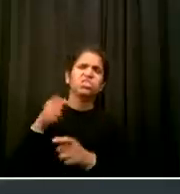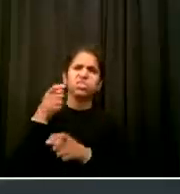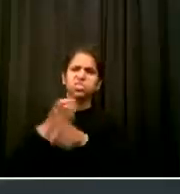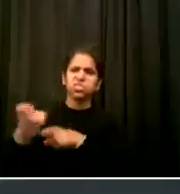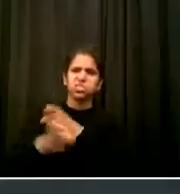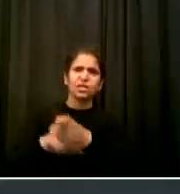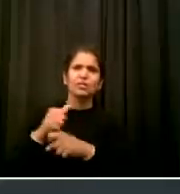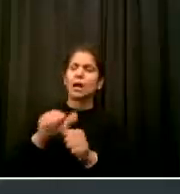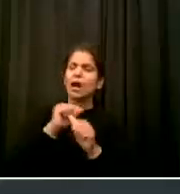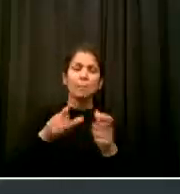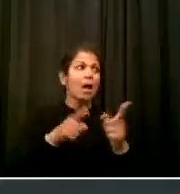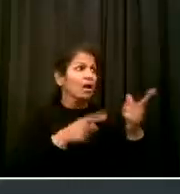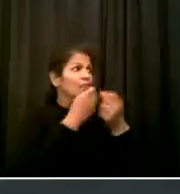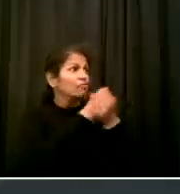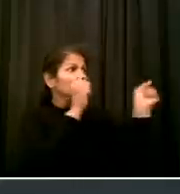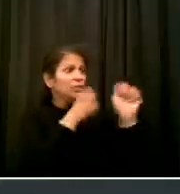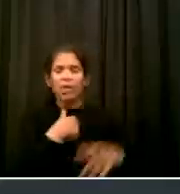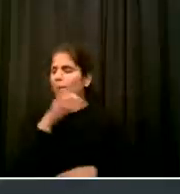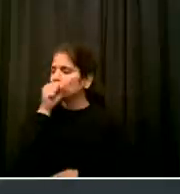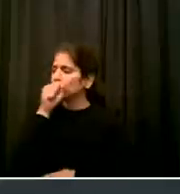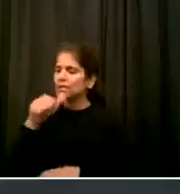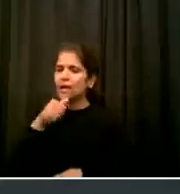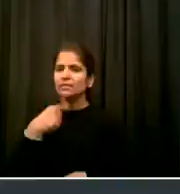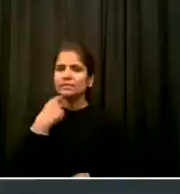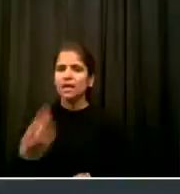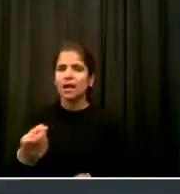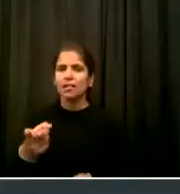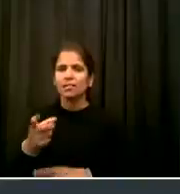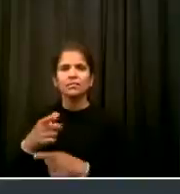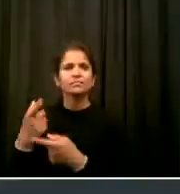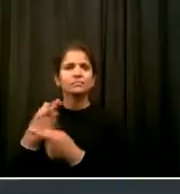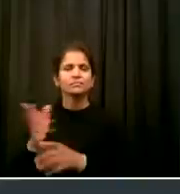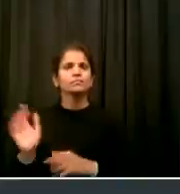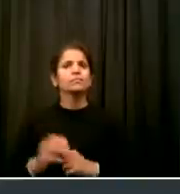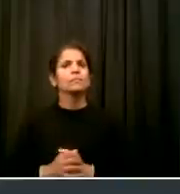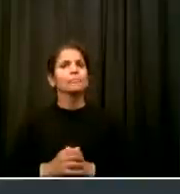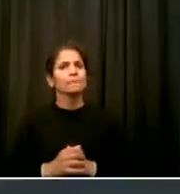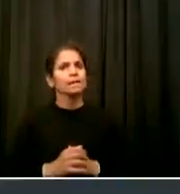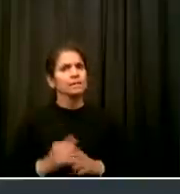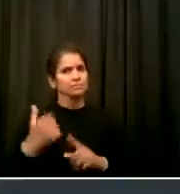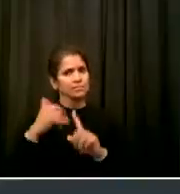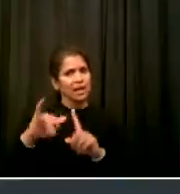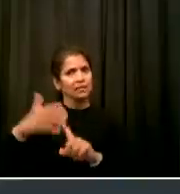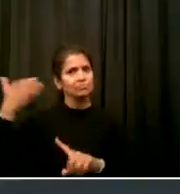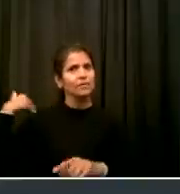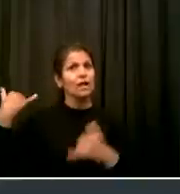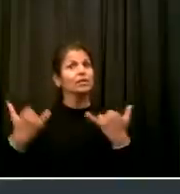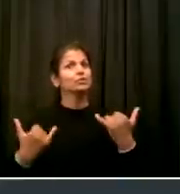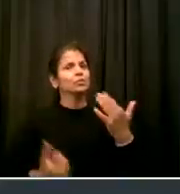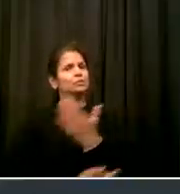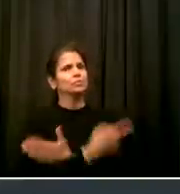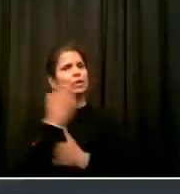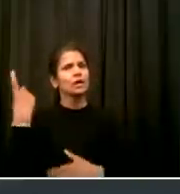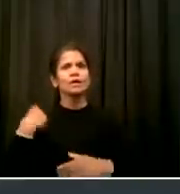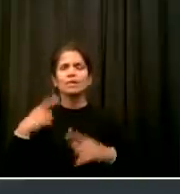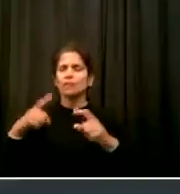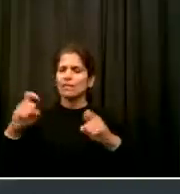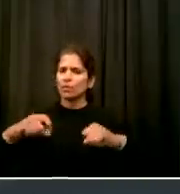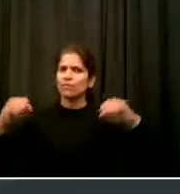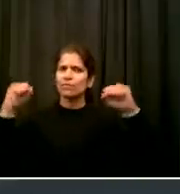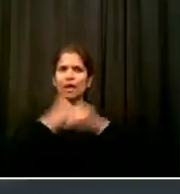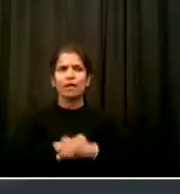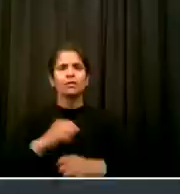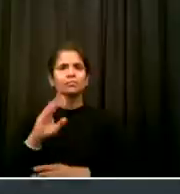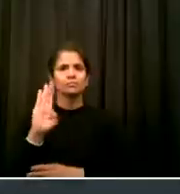Protesters are chanting Black Lives Matter from coast to coast Demanding that this country live up to its